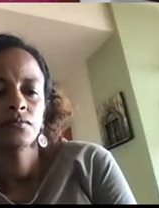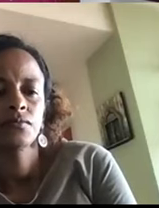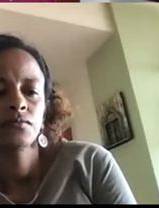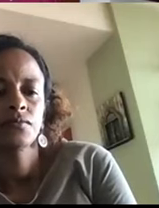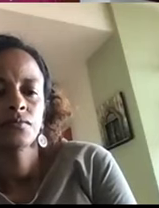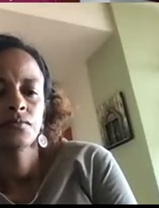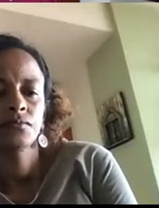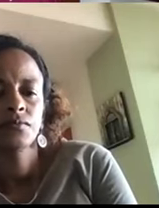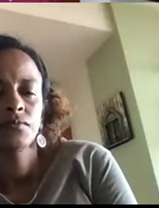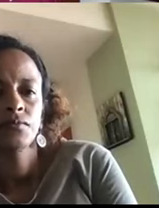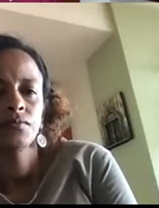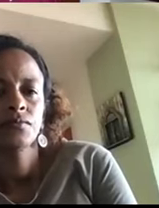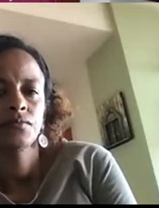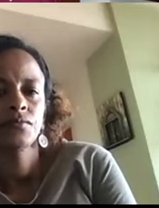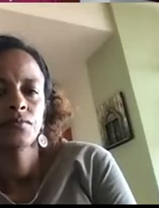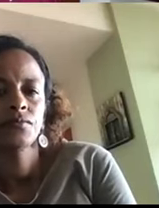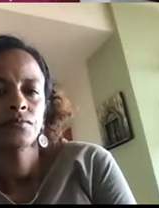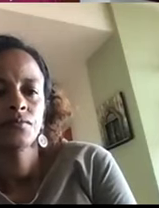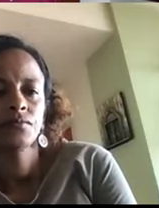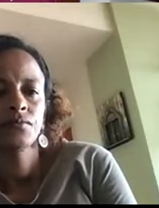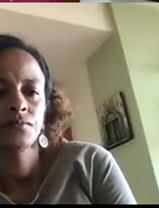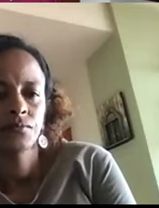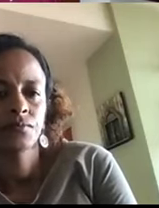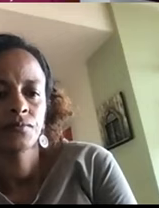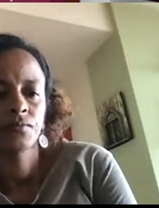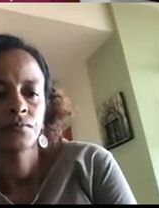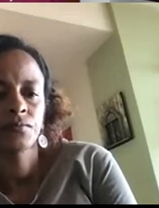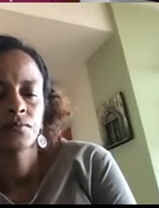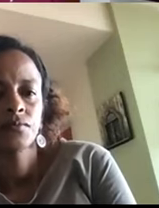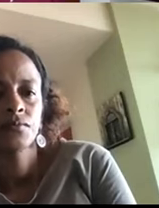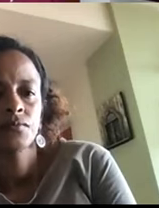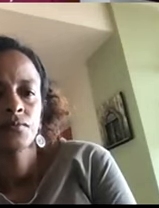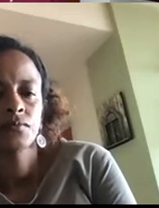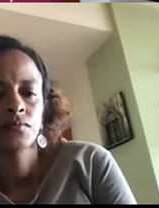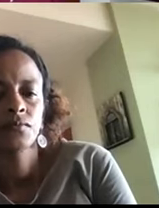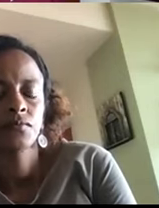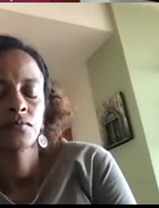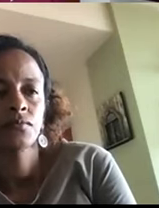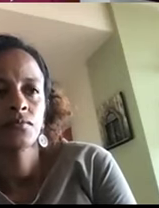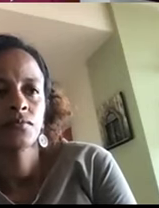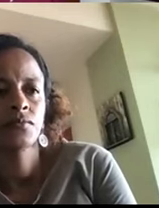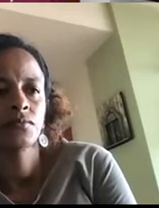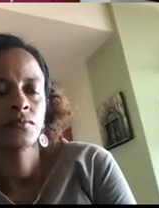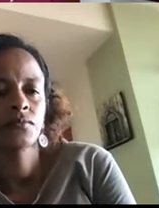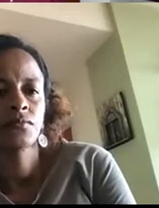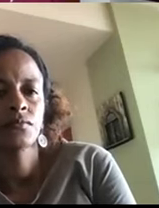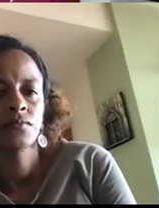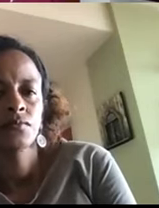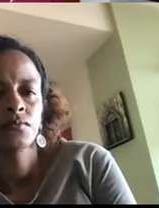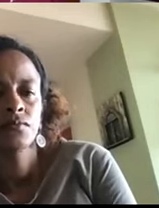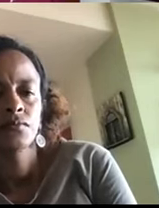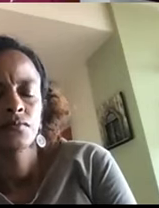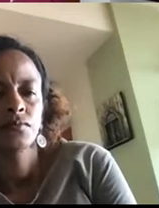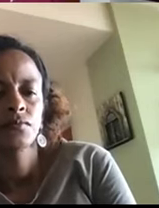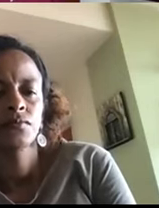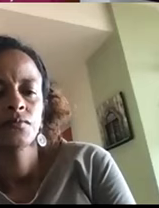reality, a lot of the professionals don't even know how to ask questions when it comes to women on these issues around domestic abuse.